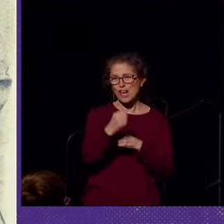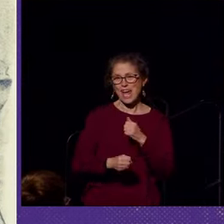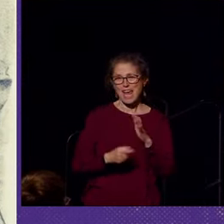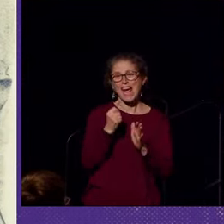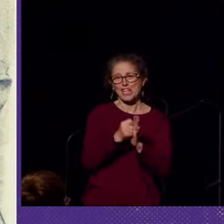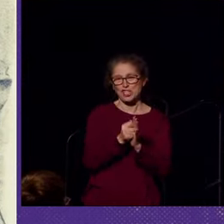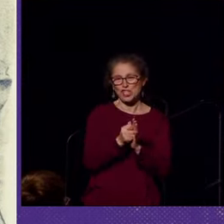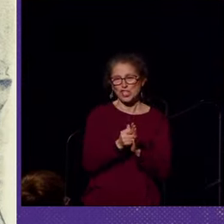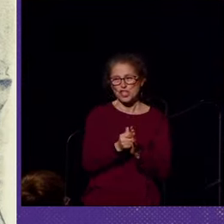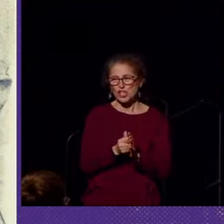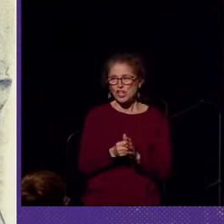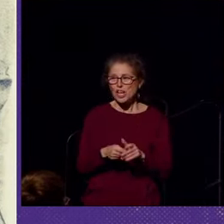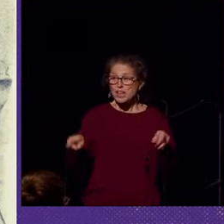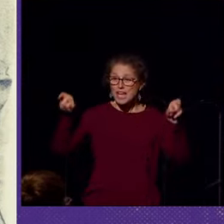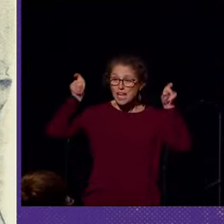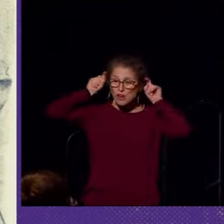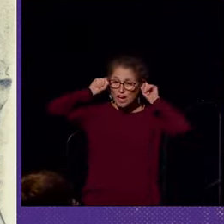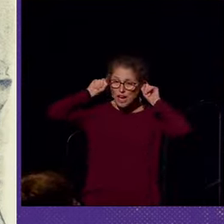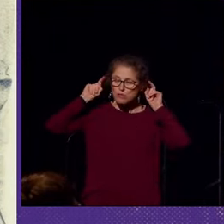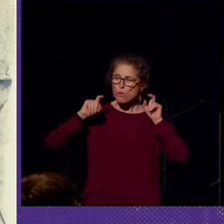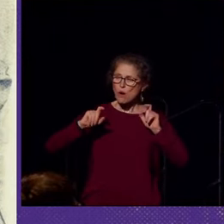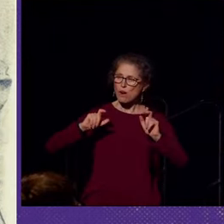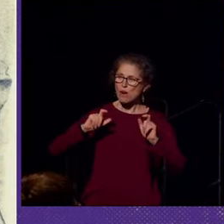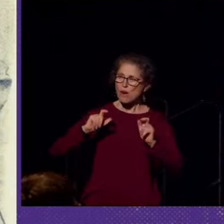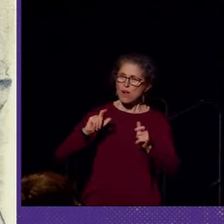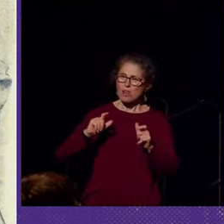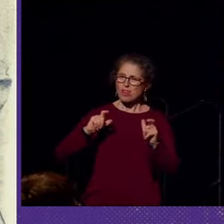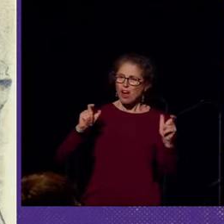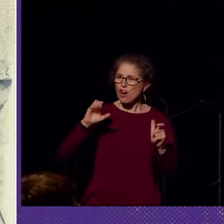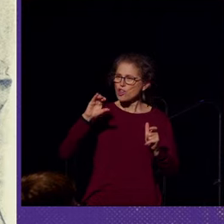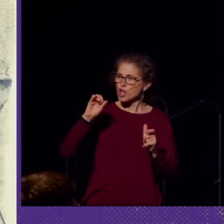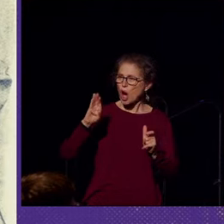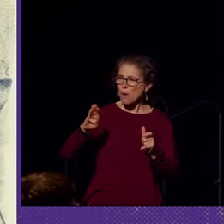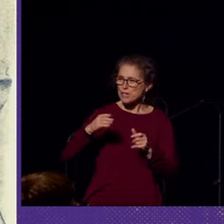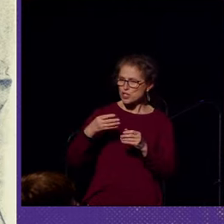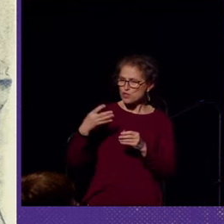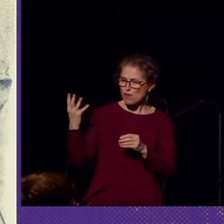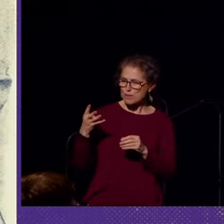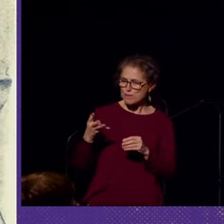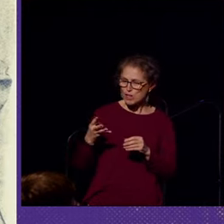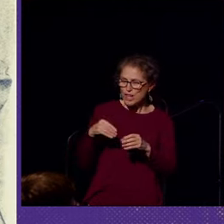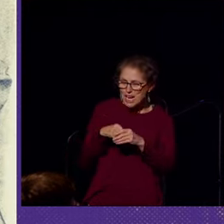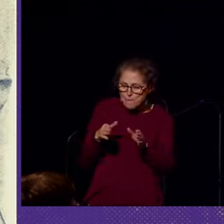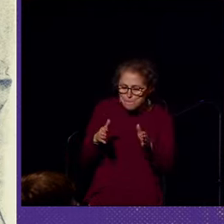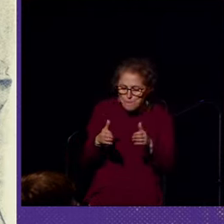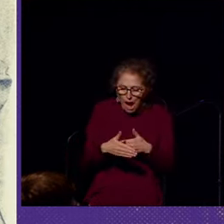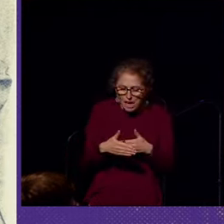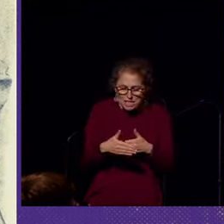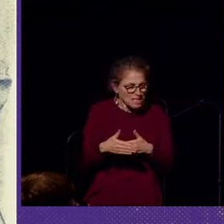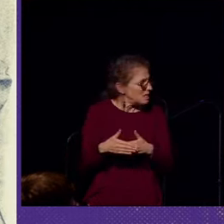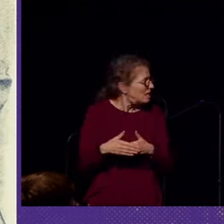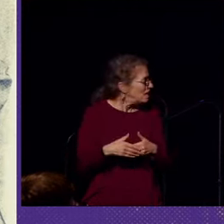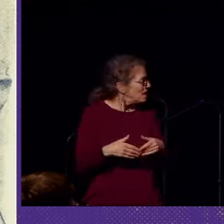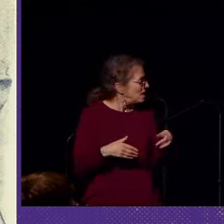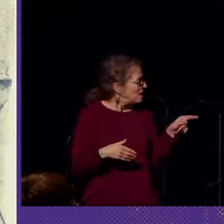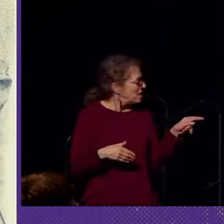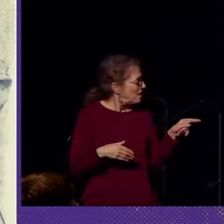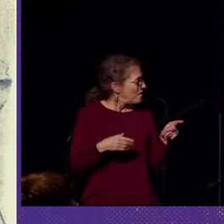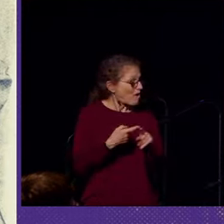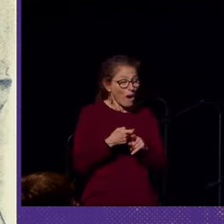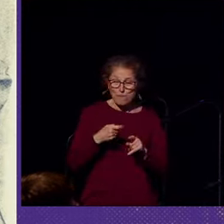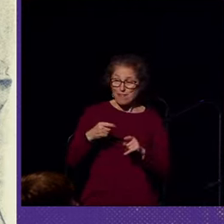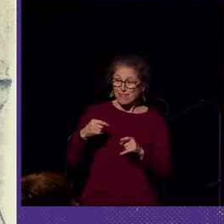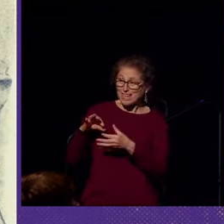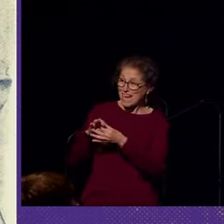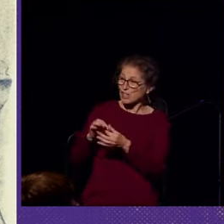These first hearing aids were large carbon transmitters housed in a box that repurposed features from the carbon telephone.